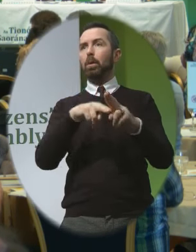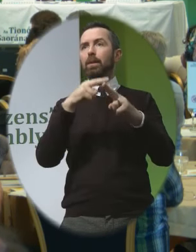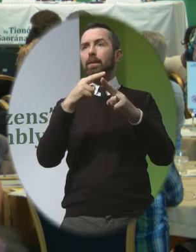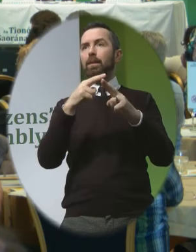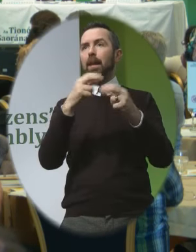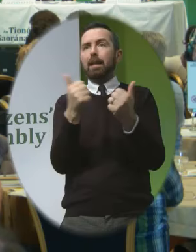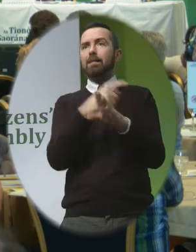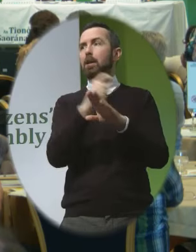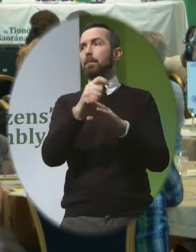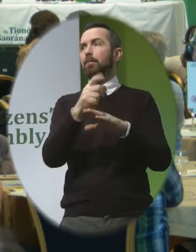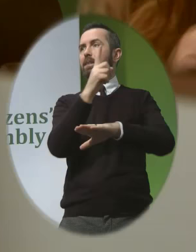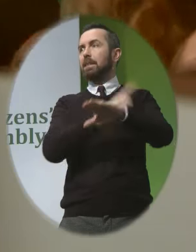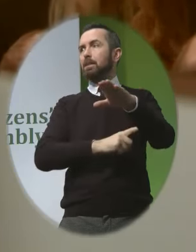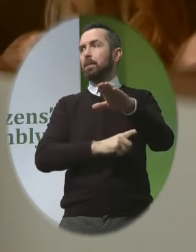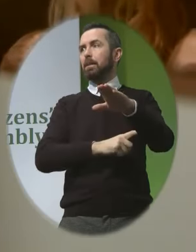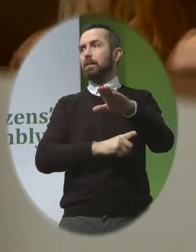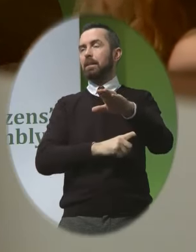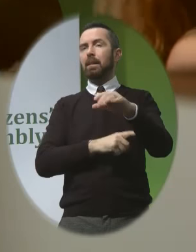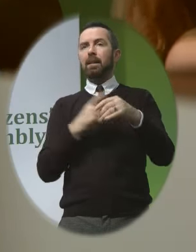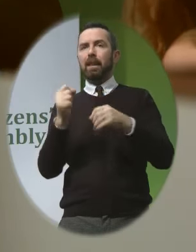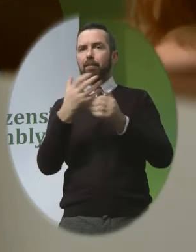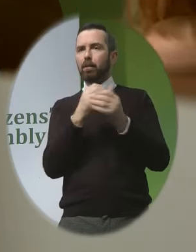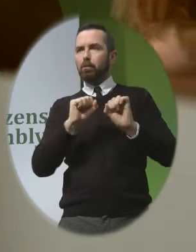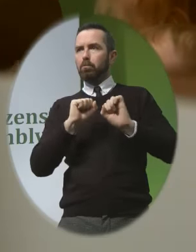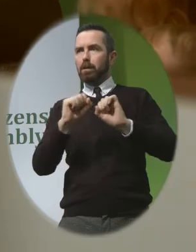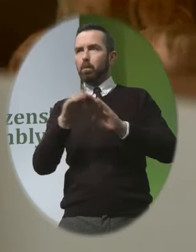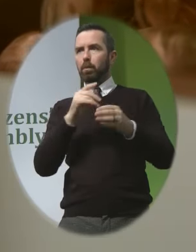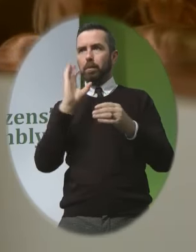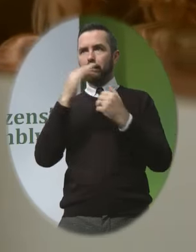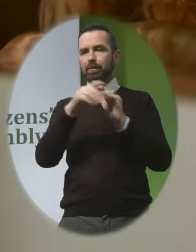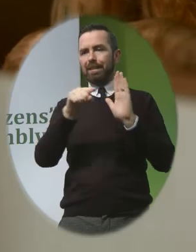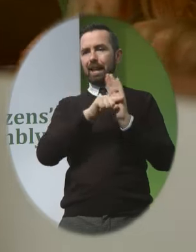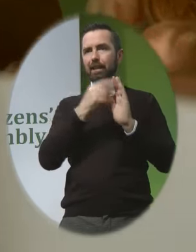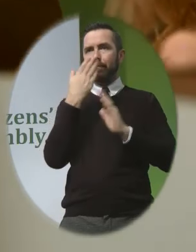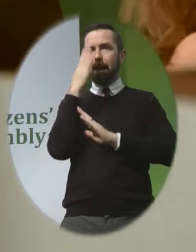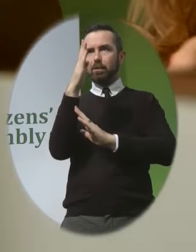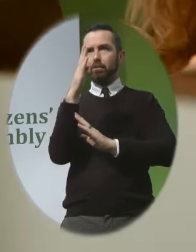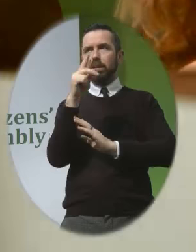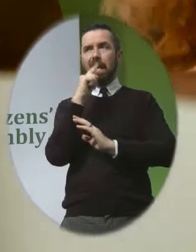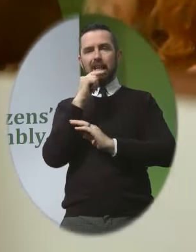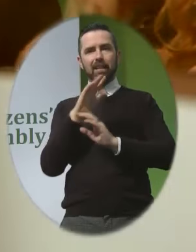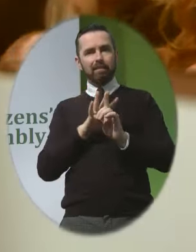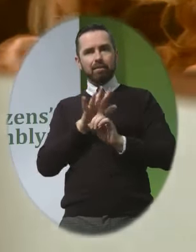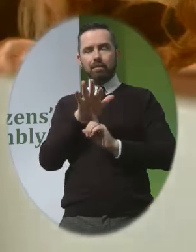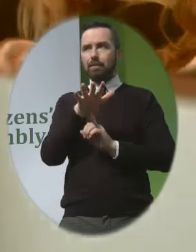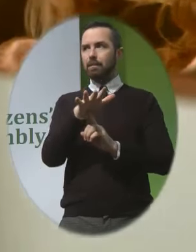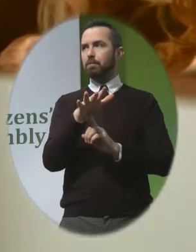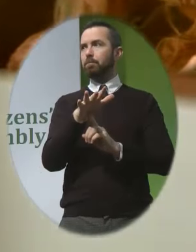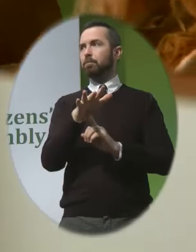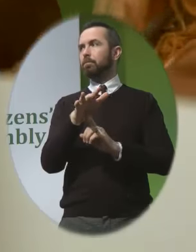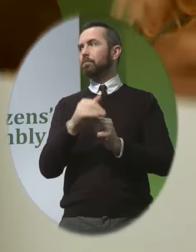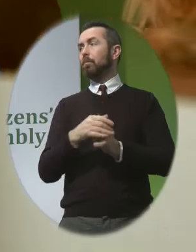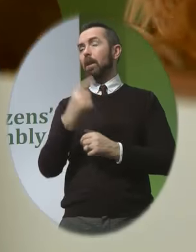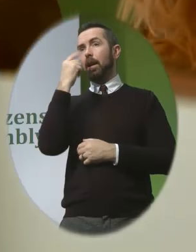real pressure And negative attitudes are hugely important And I think that I suppose